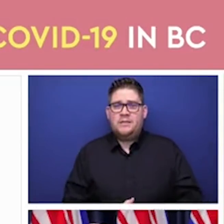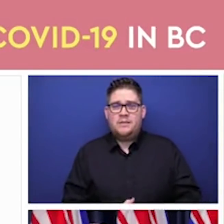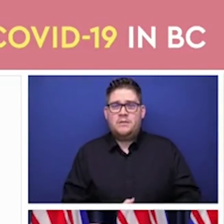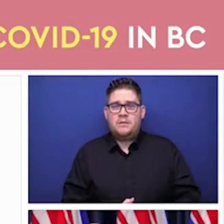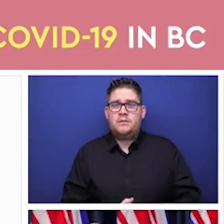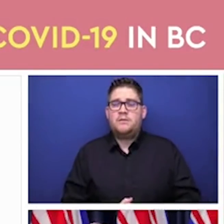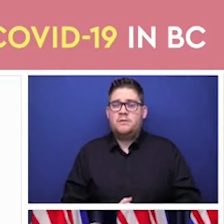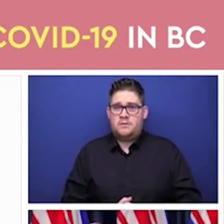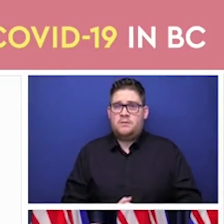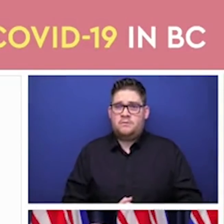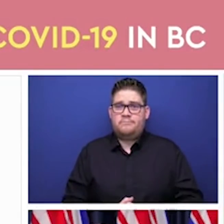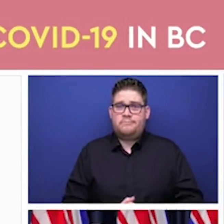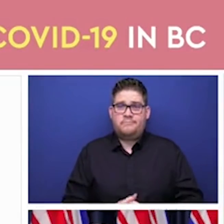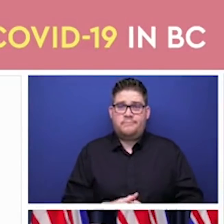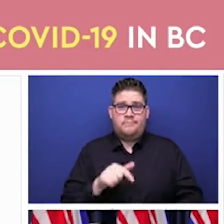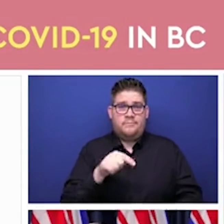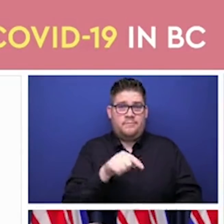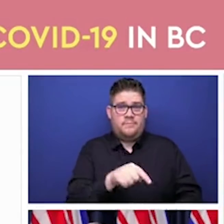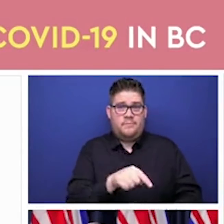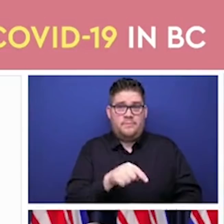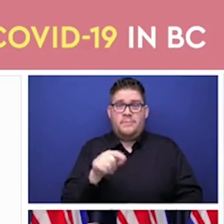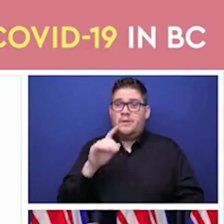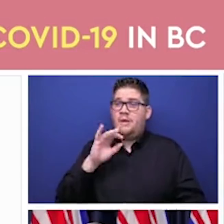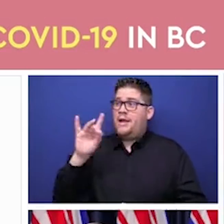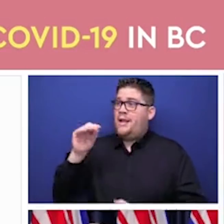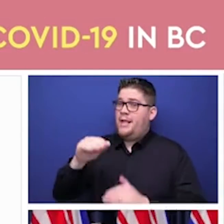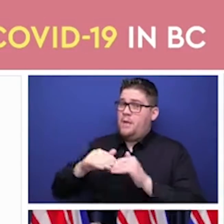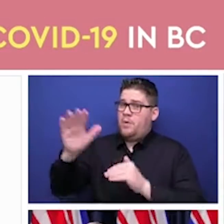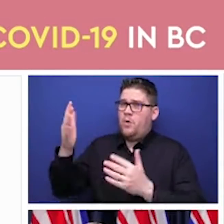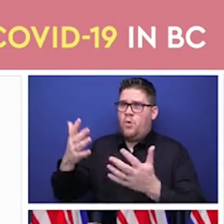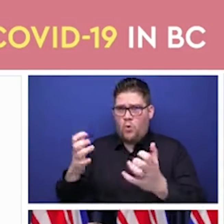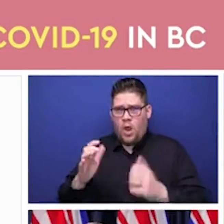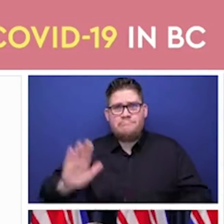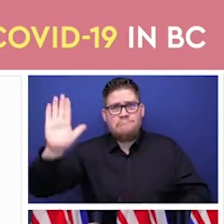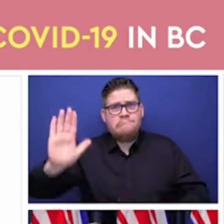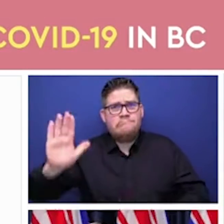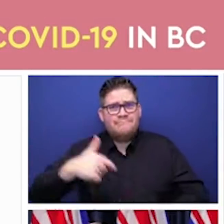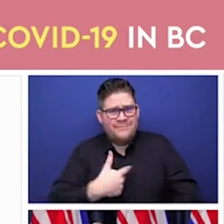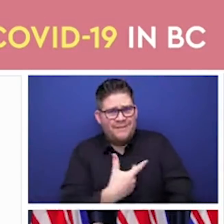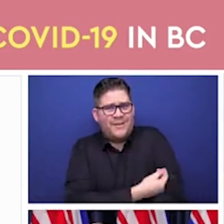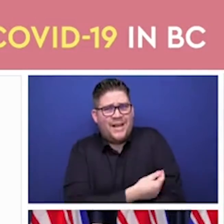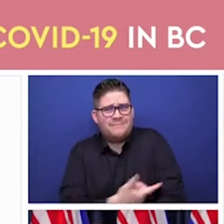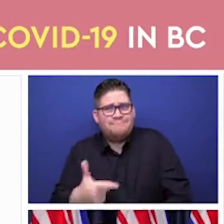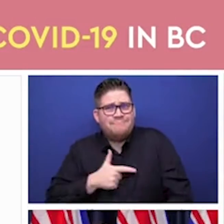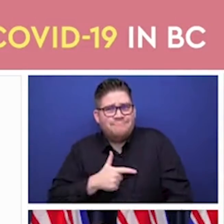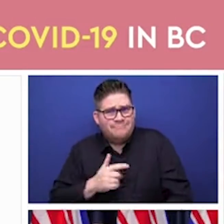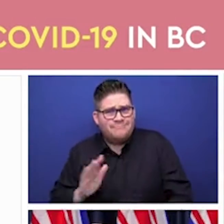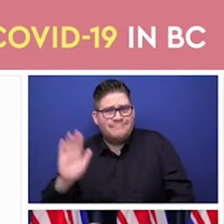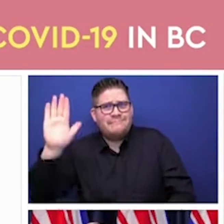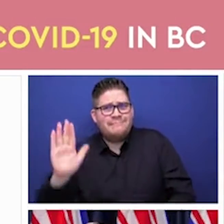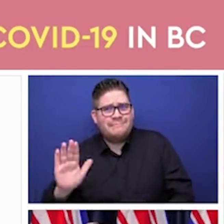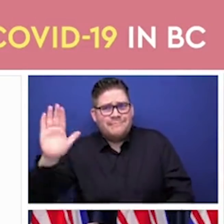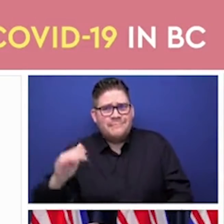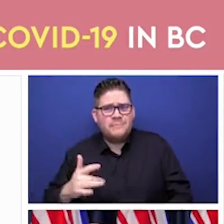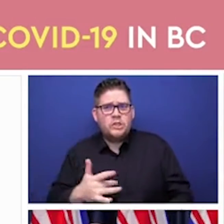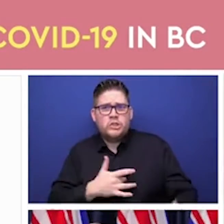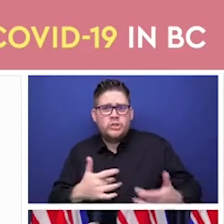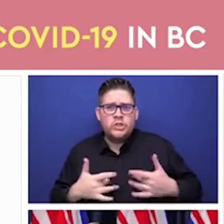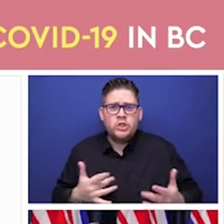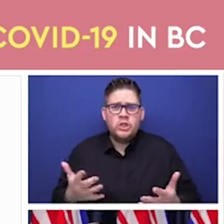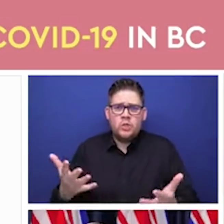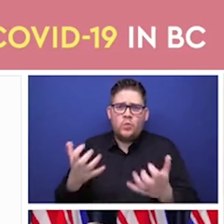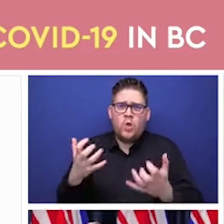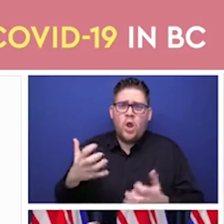opportunity to get vaccine. And we know their families have been fussing about them and wanting to get them in and get them protected. Because they know,